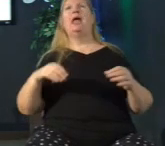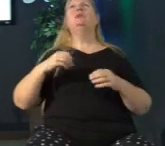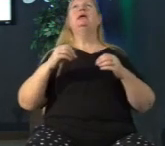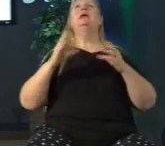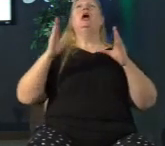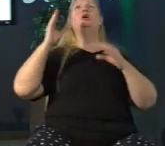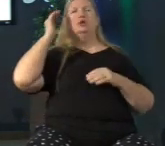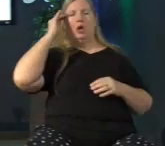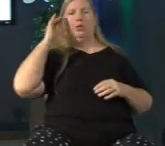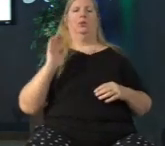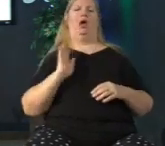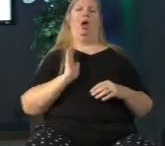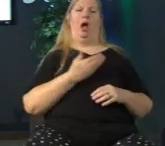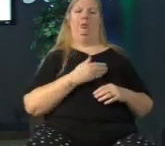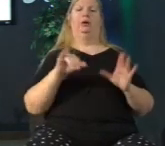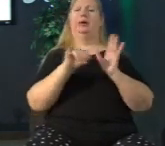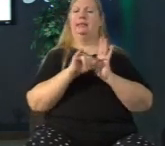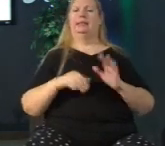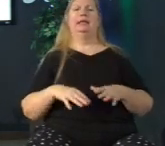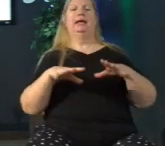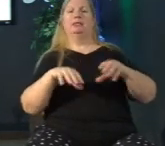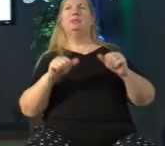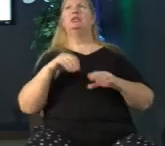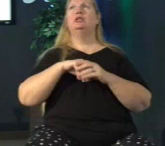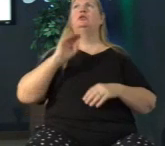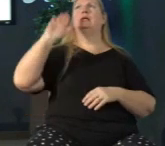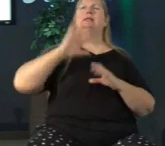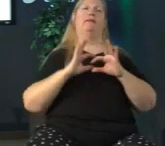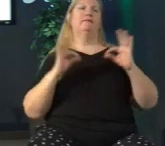adopted into God's family by Jesus' suffering